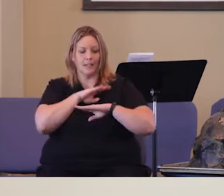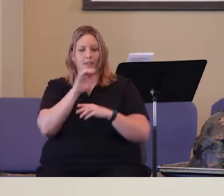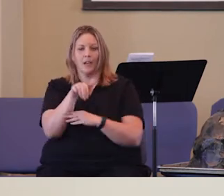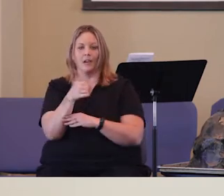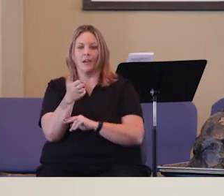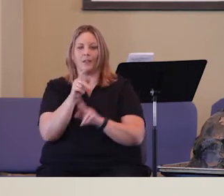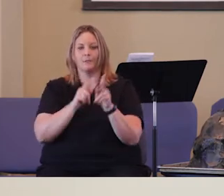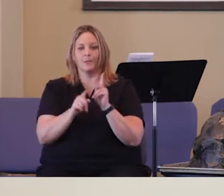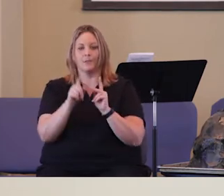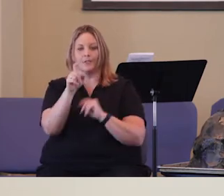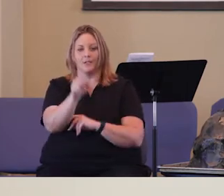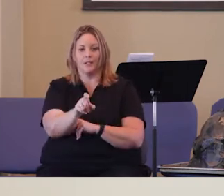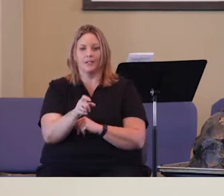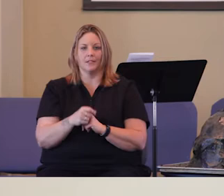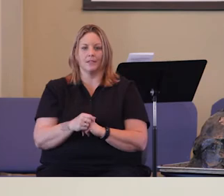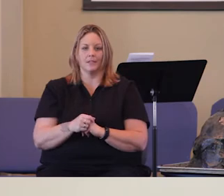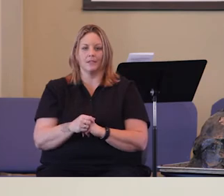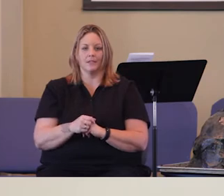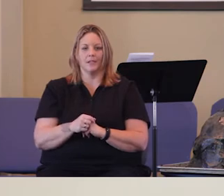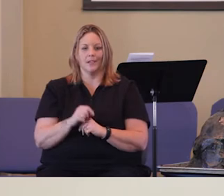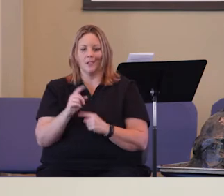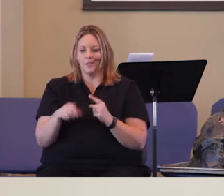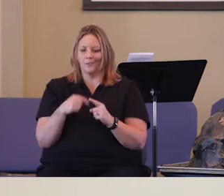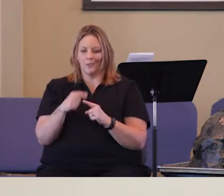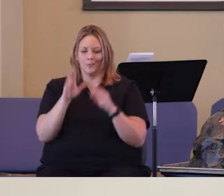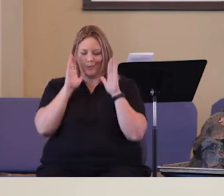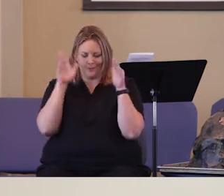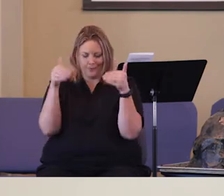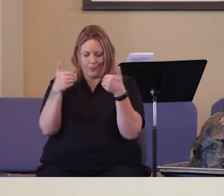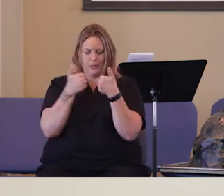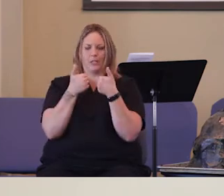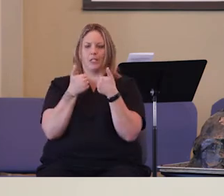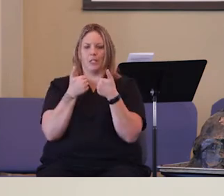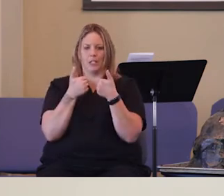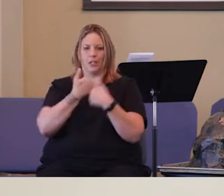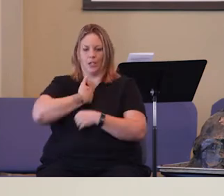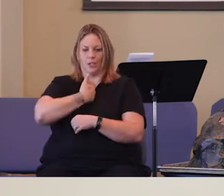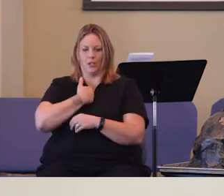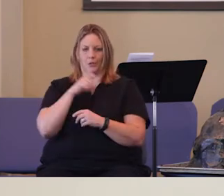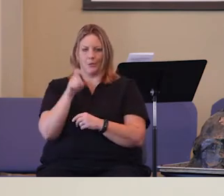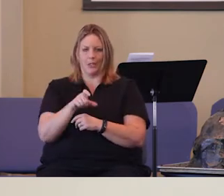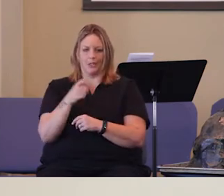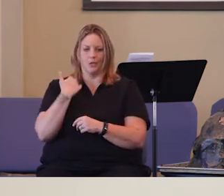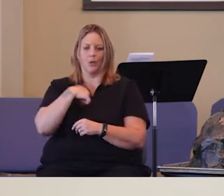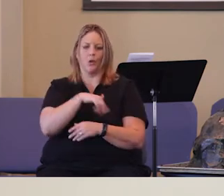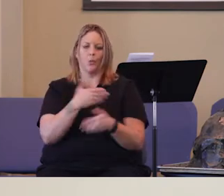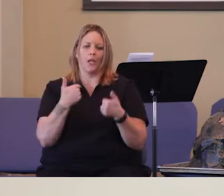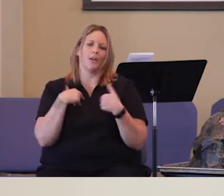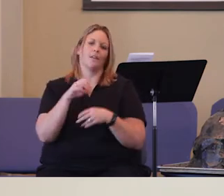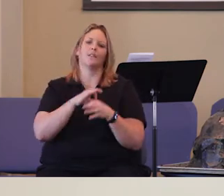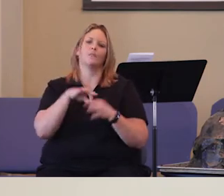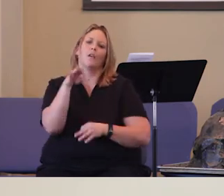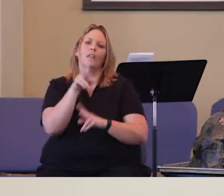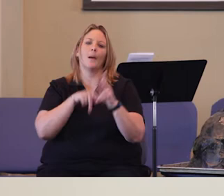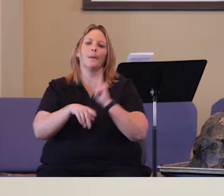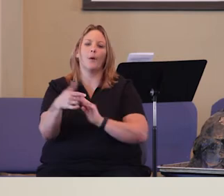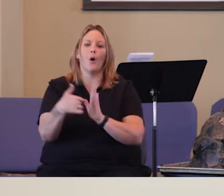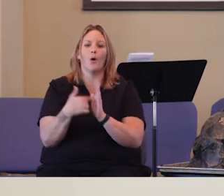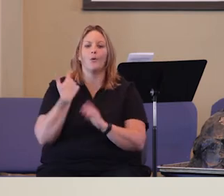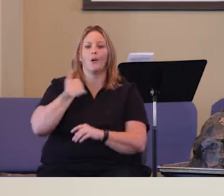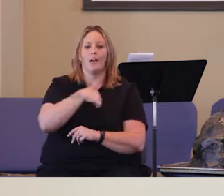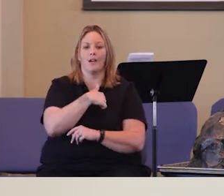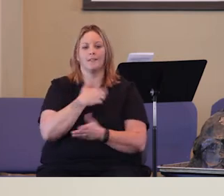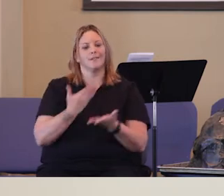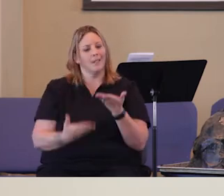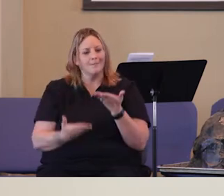other people's needs instead of our own needs. And so when we focus on our own needs, we have the spirit